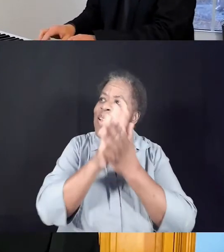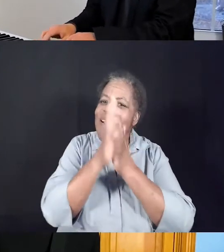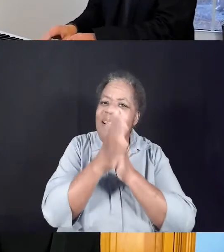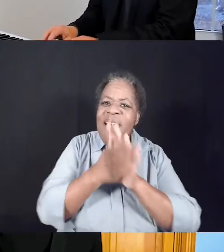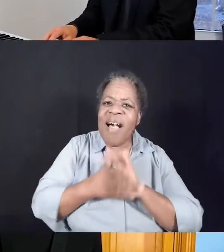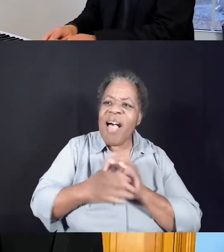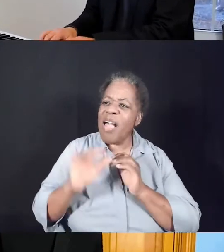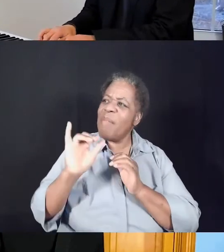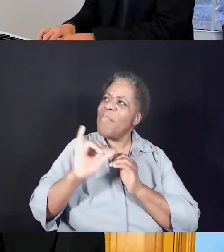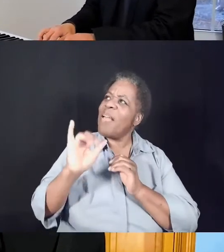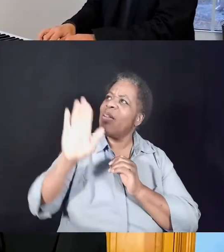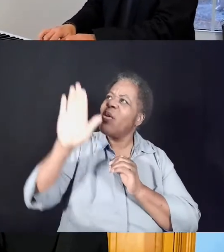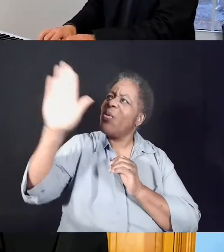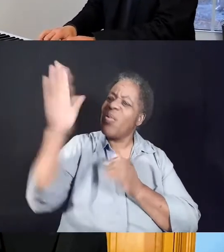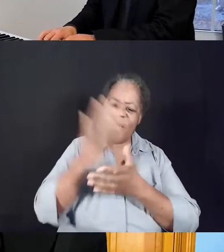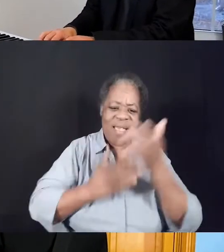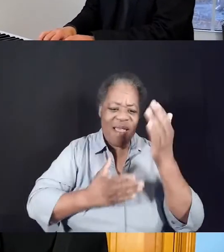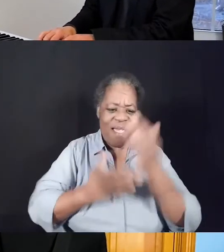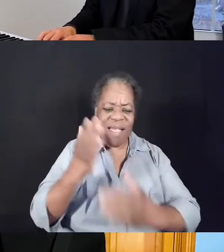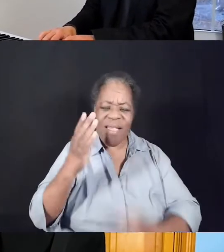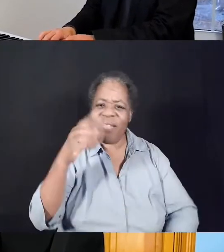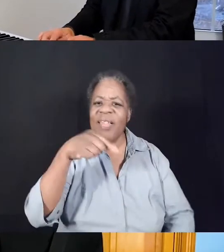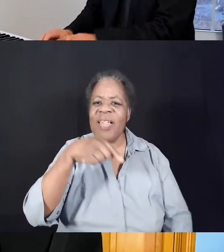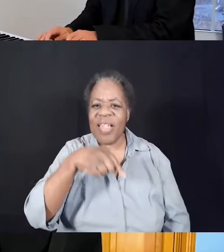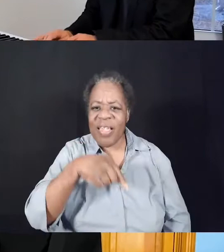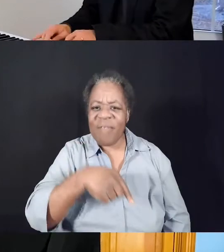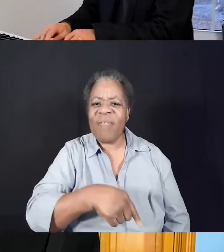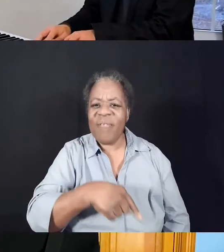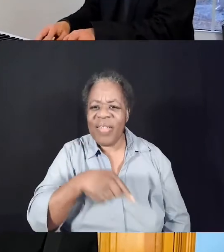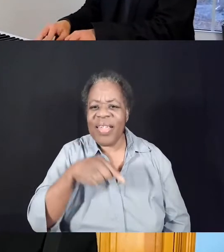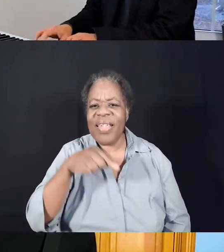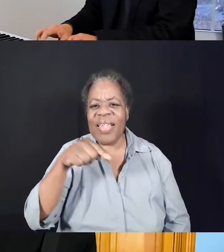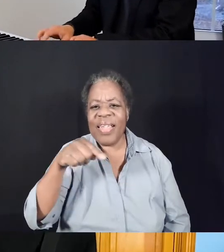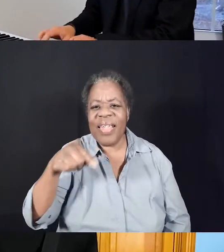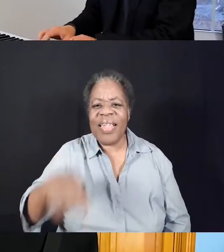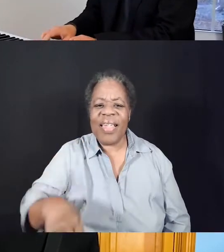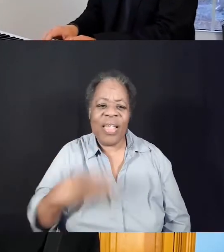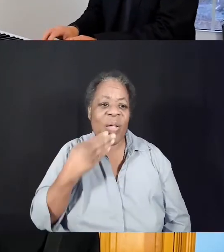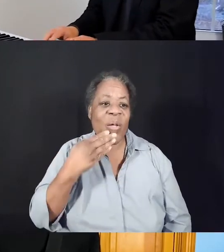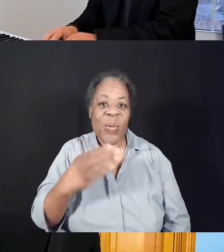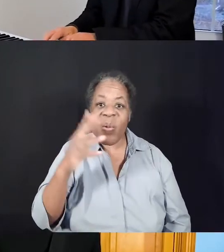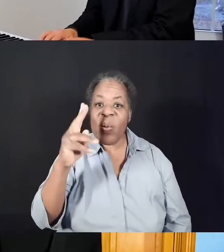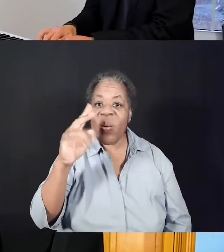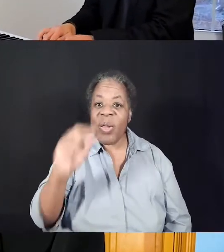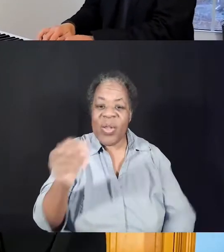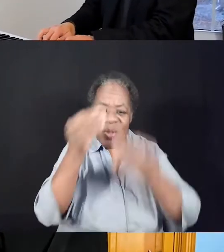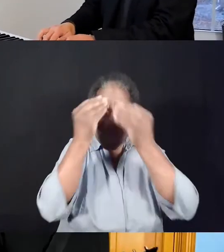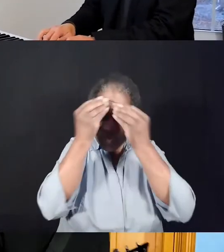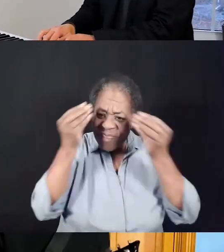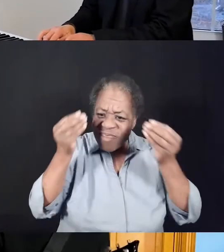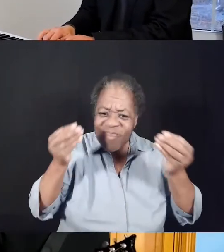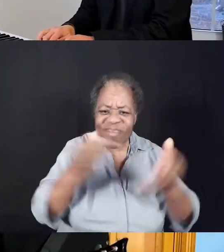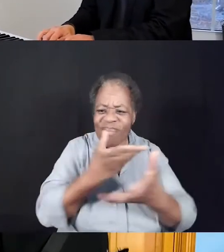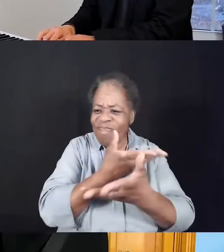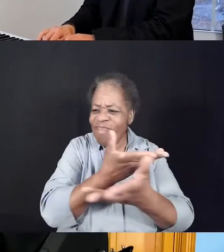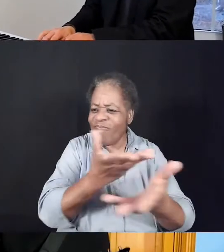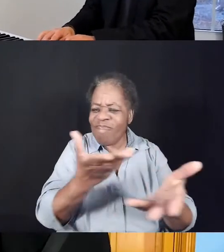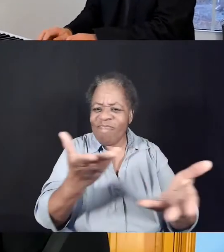hands and feet, release to all the world,